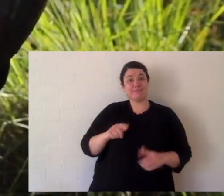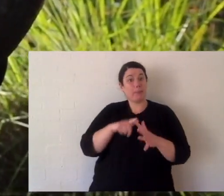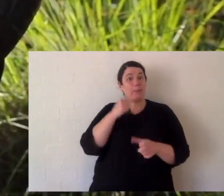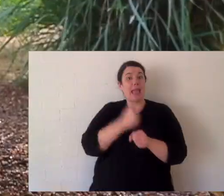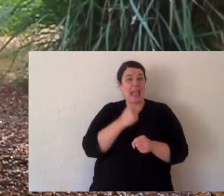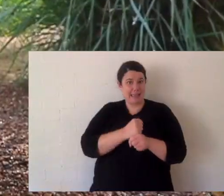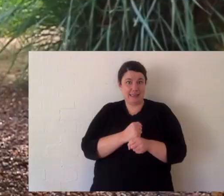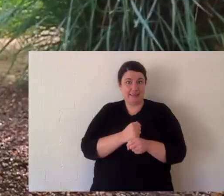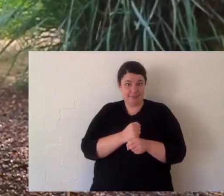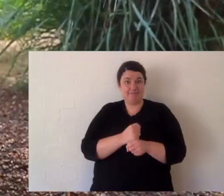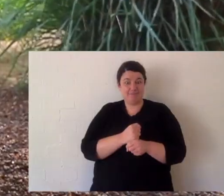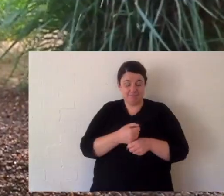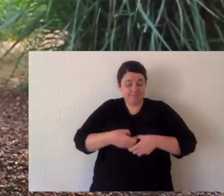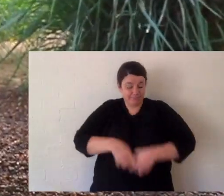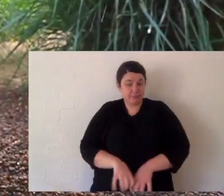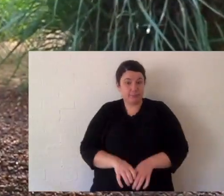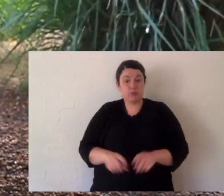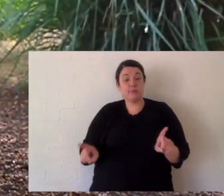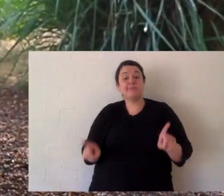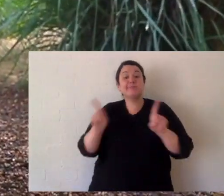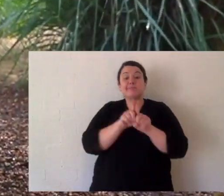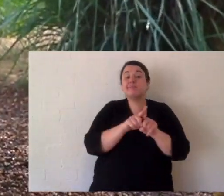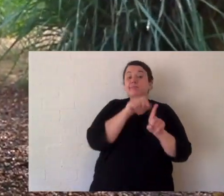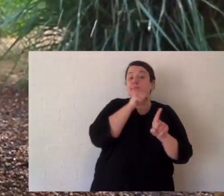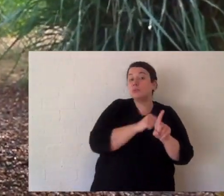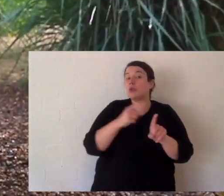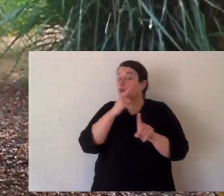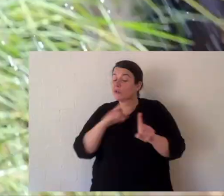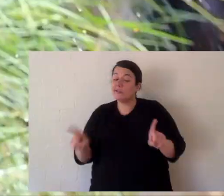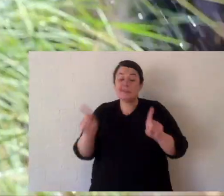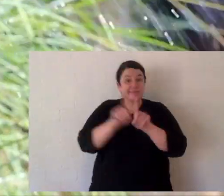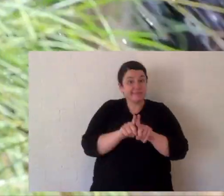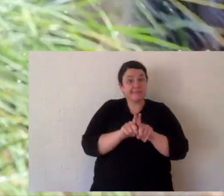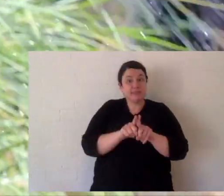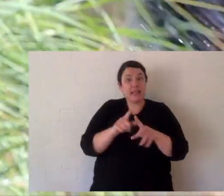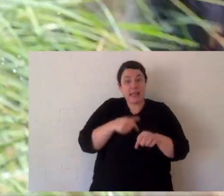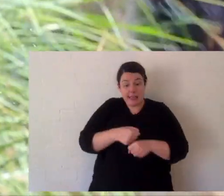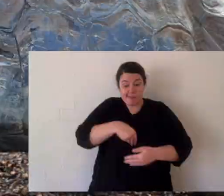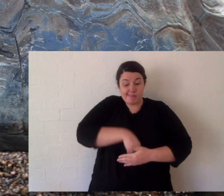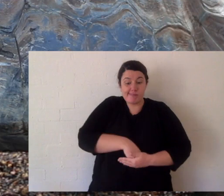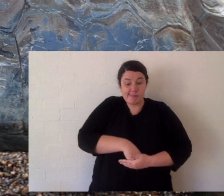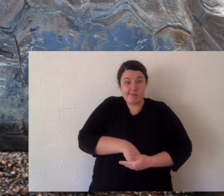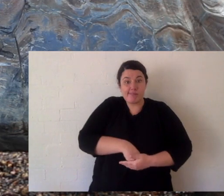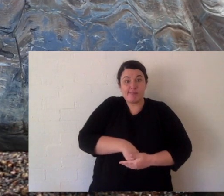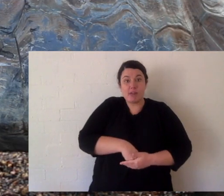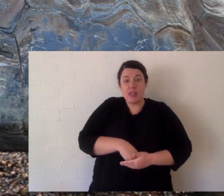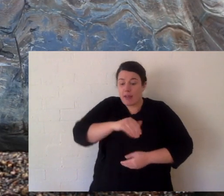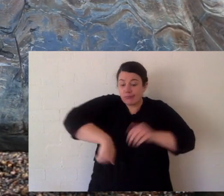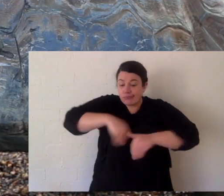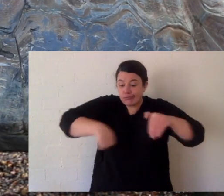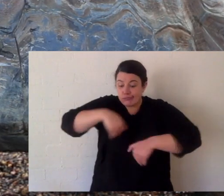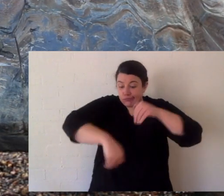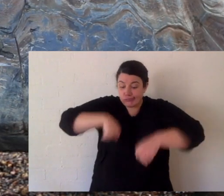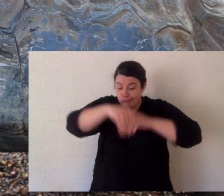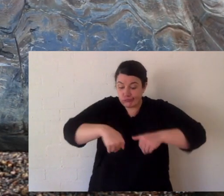lay eggs. Females do. So they mate, and the female carries the eggs inside her, and then she'll